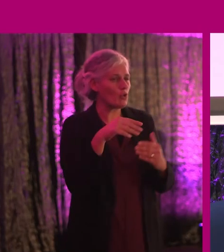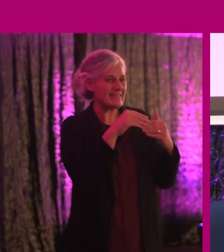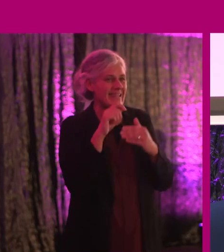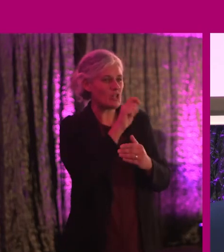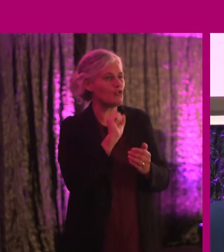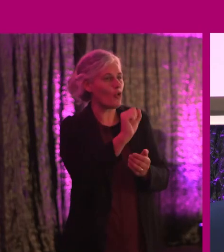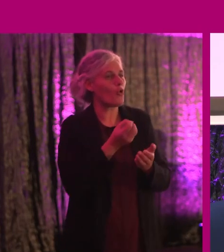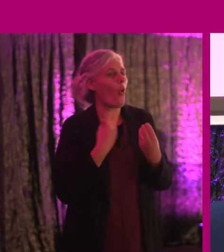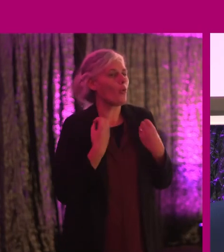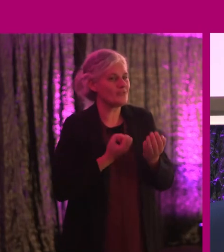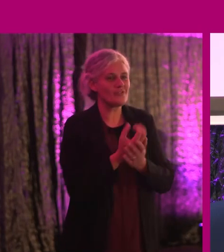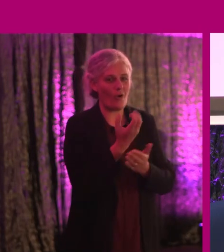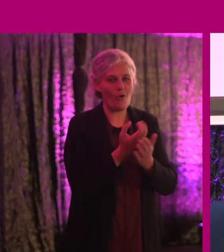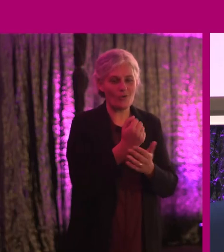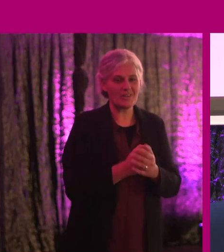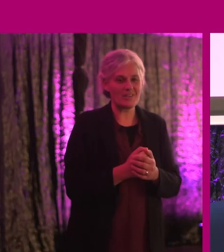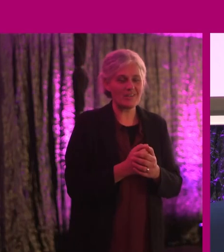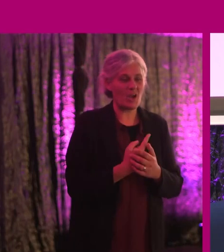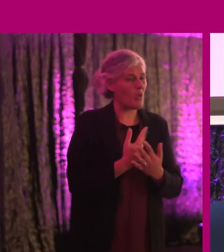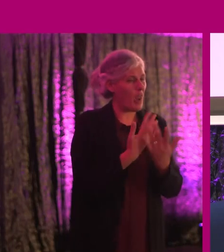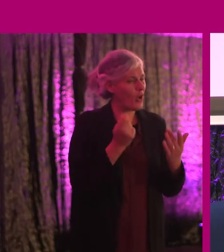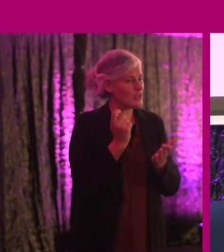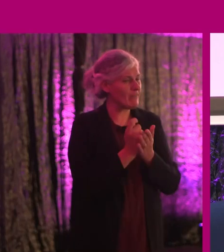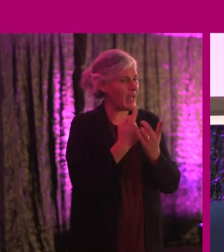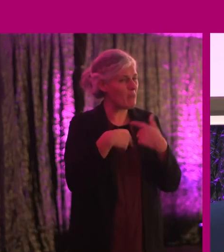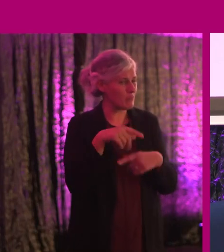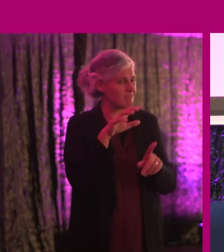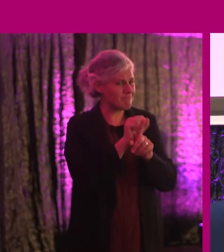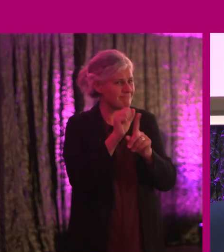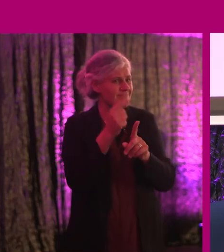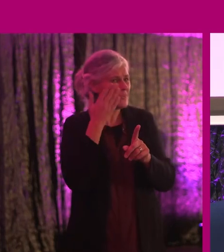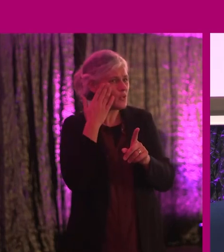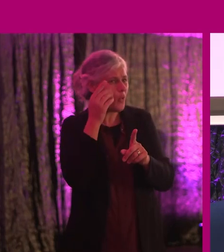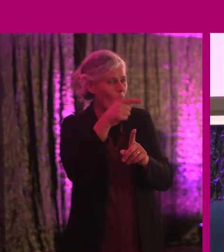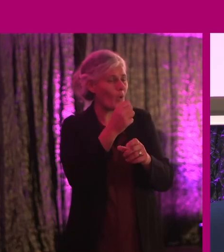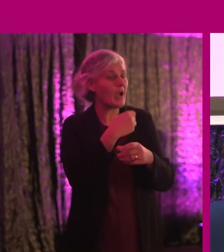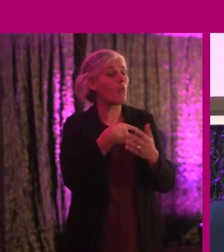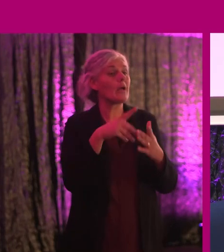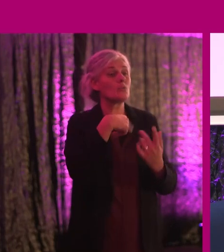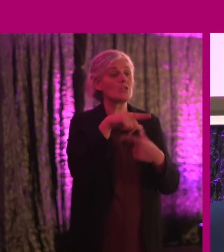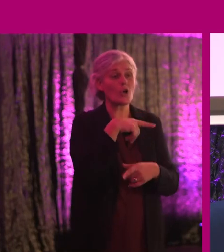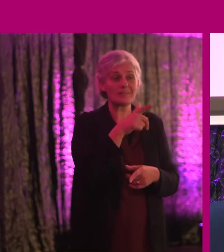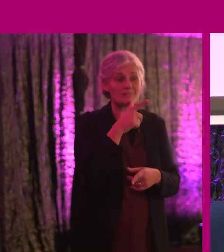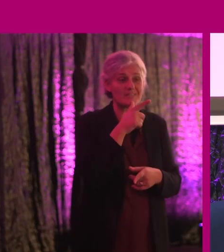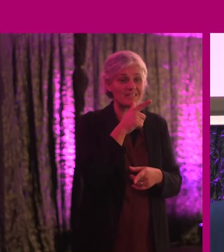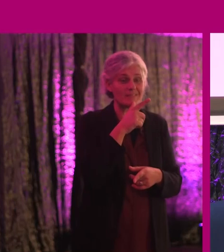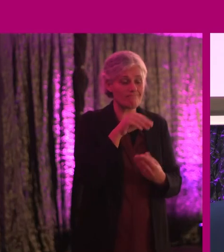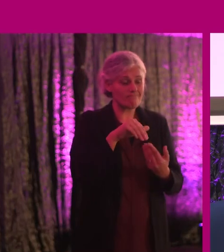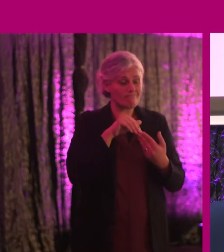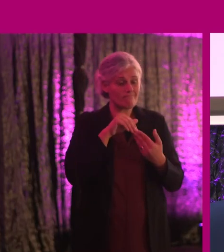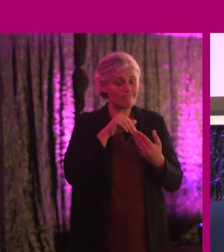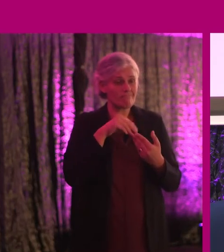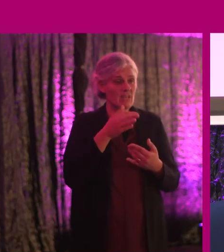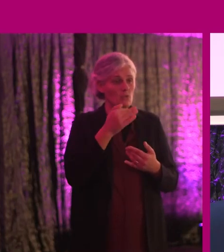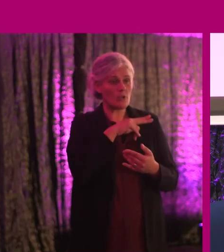your story. And we have seen it time and time and time again. When we don't speak, when we don't speak about